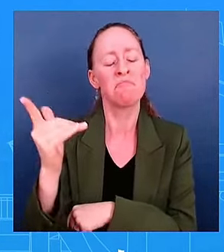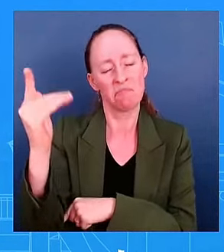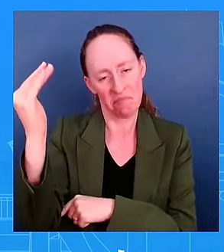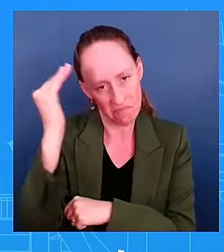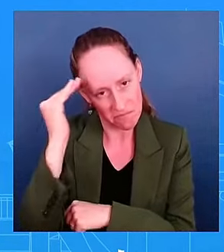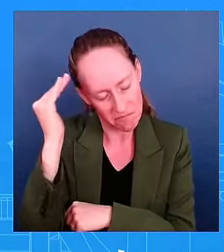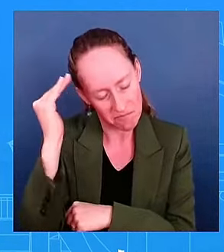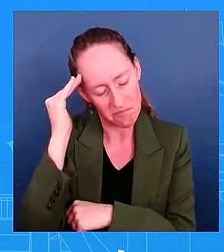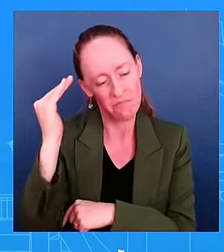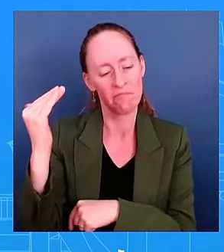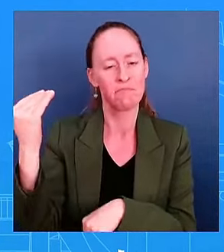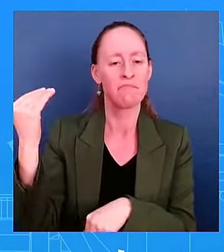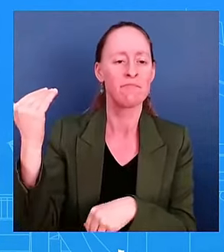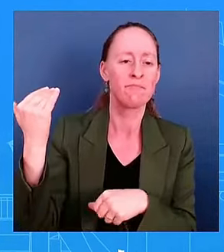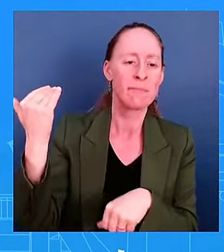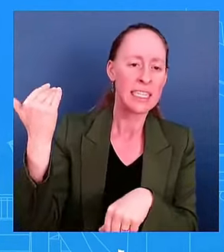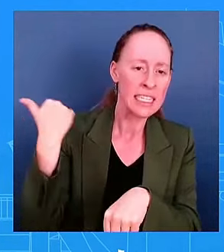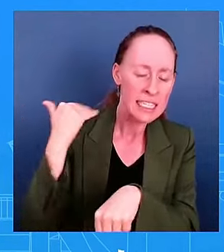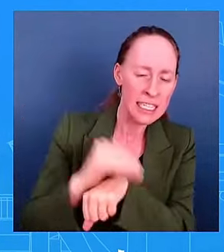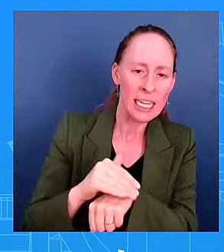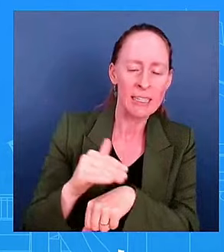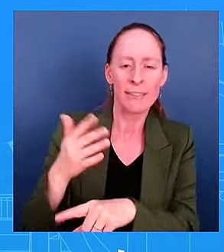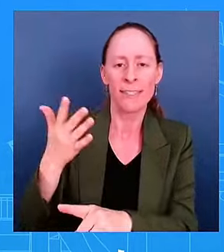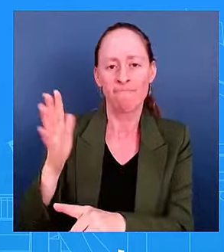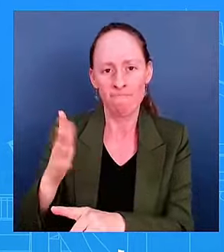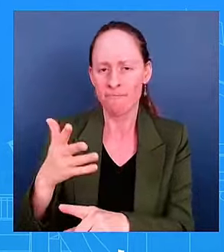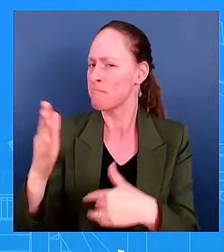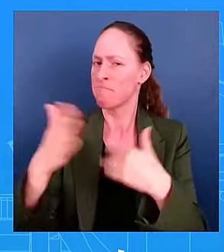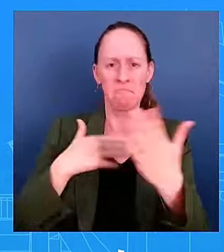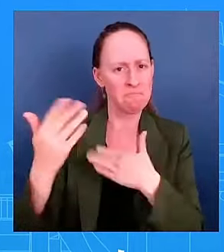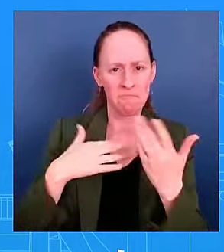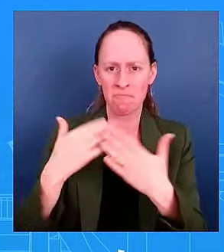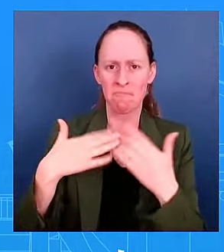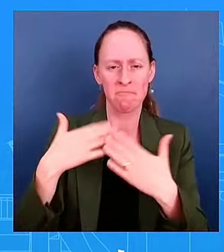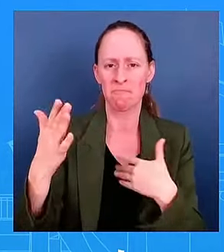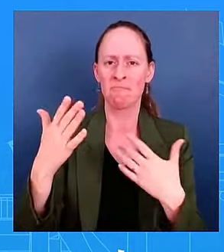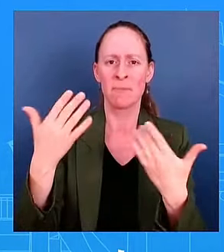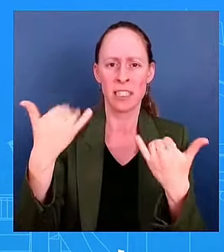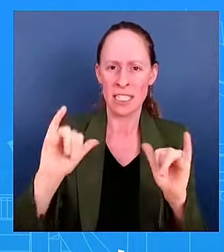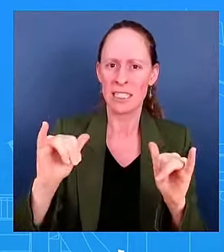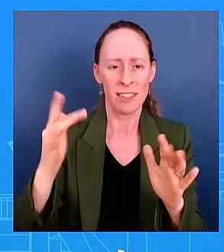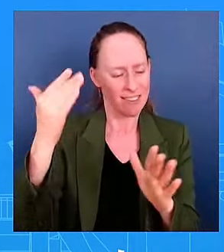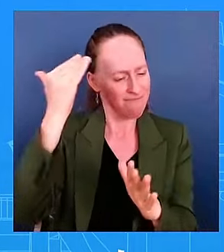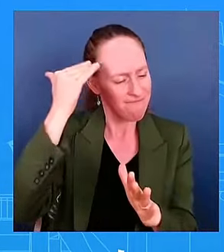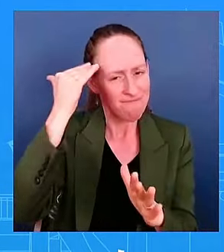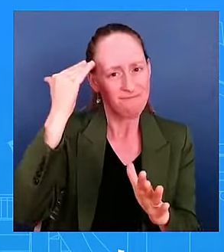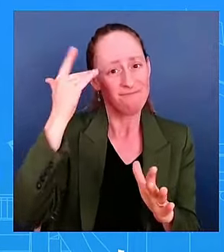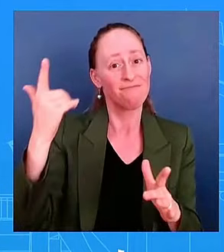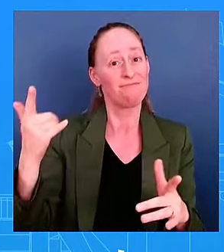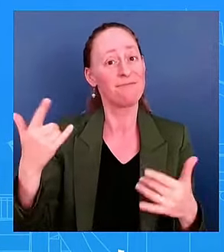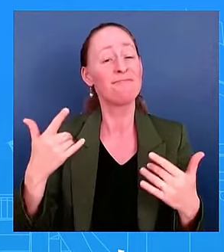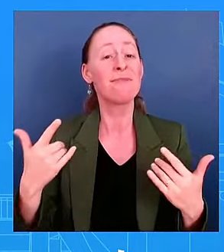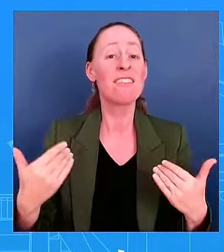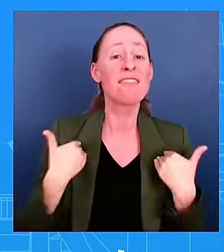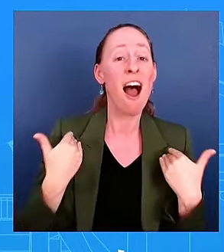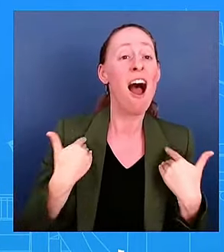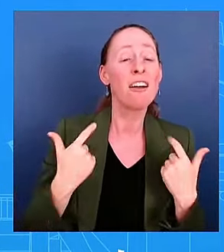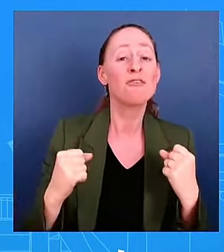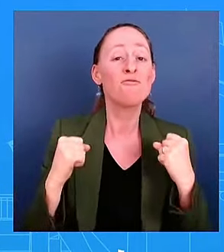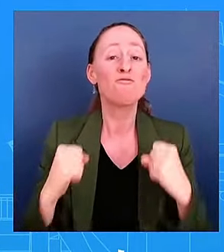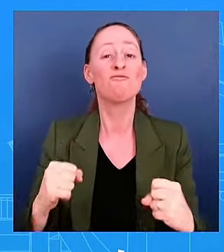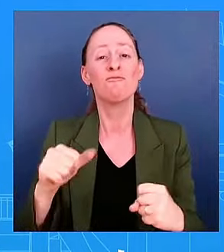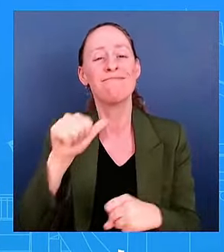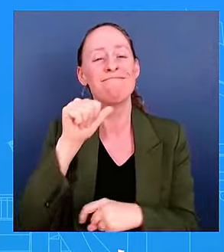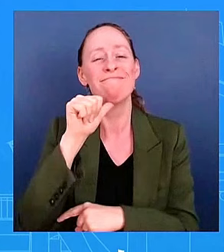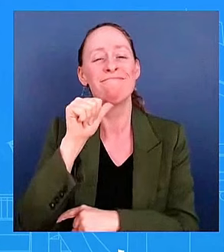thoughts. He also stated that, look, I'm not as young, I'm not a young man. He said that. I'm not as a smooth talker